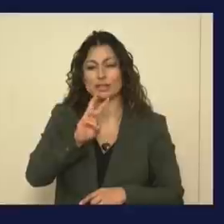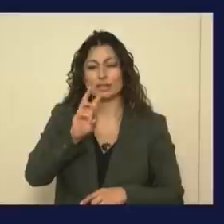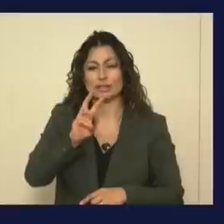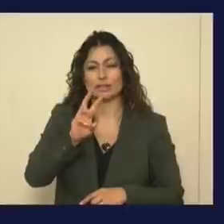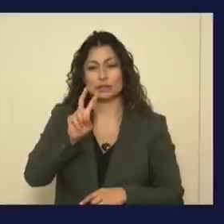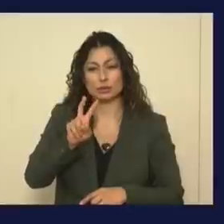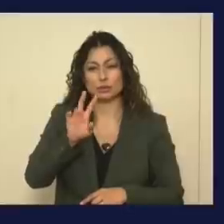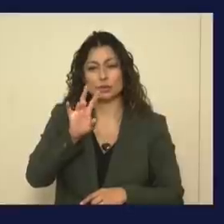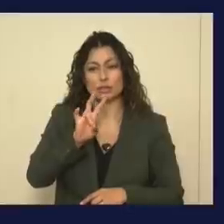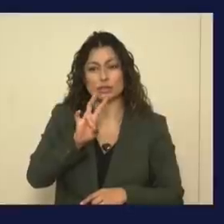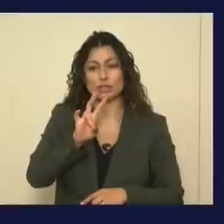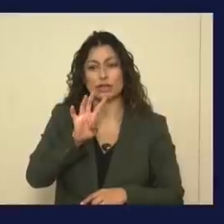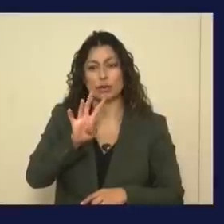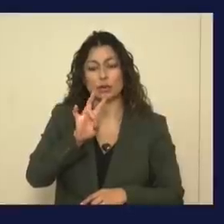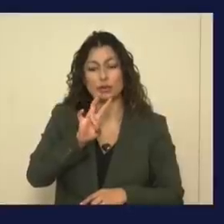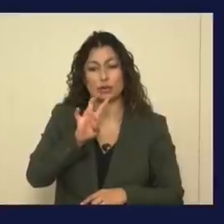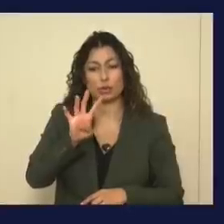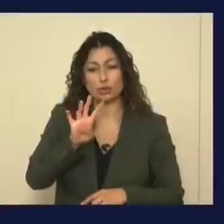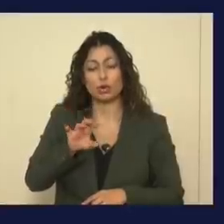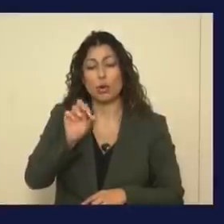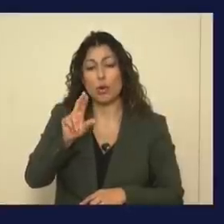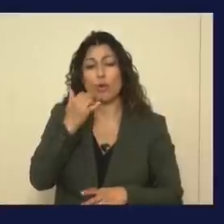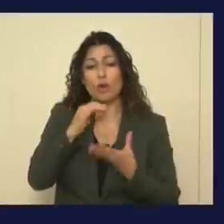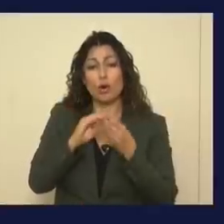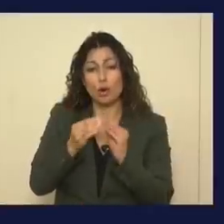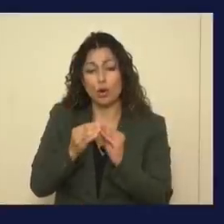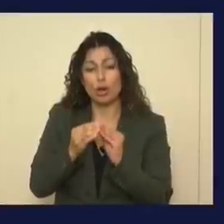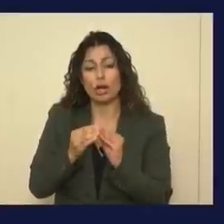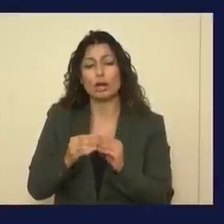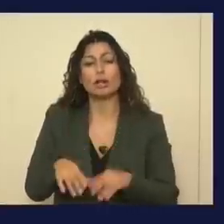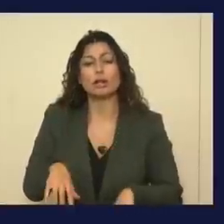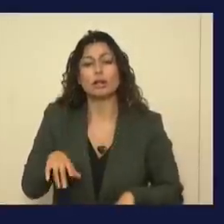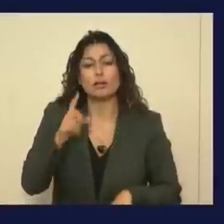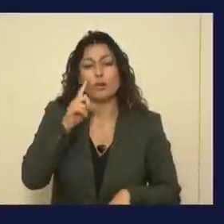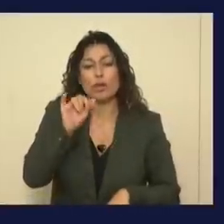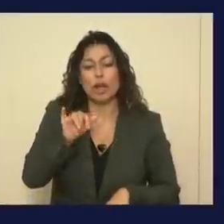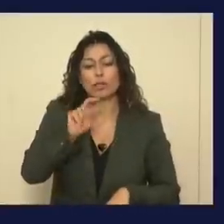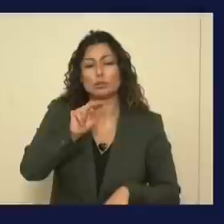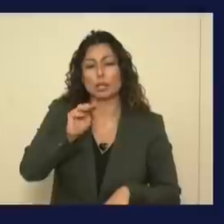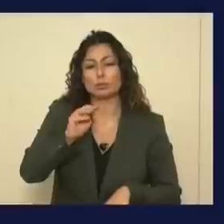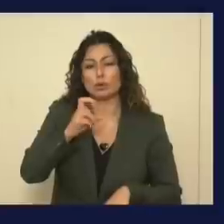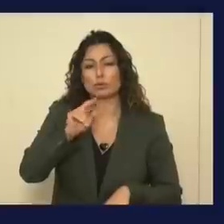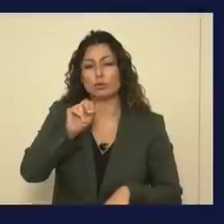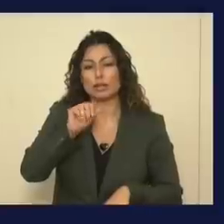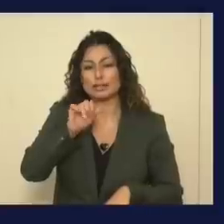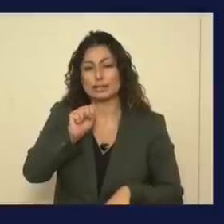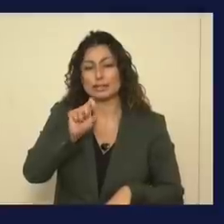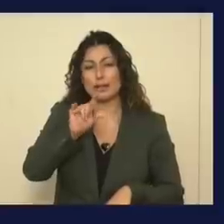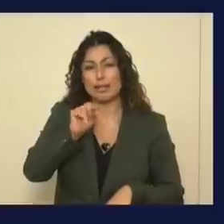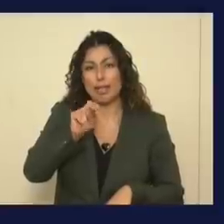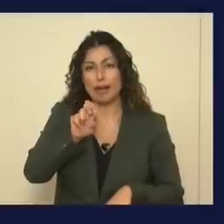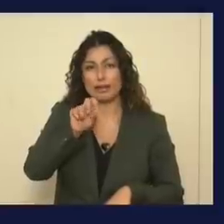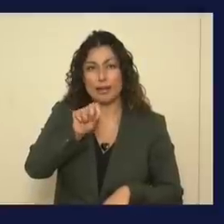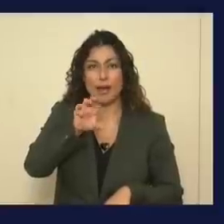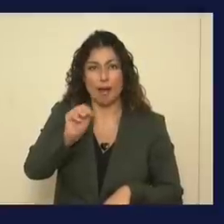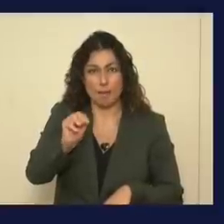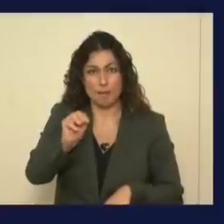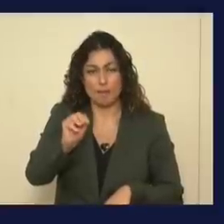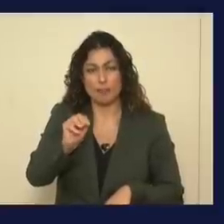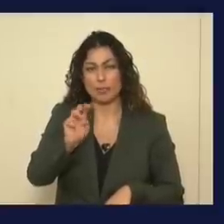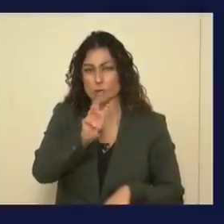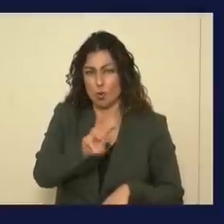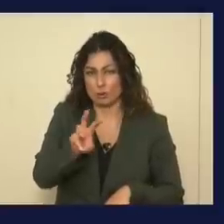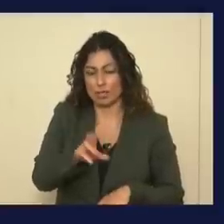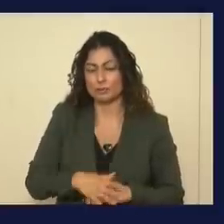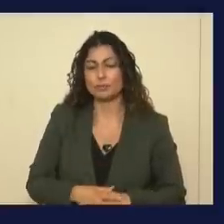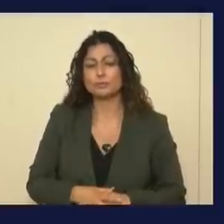number, of course, is 855-662-7474. The purpose of this slide is to